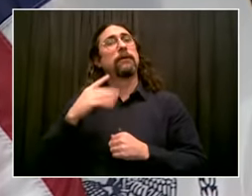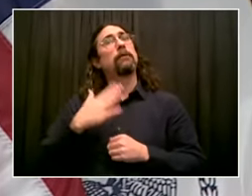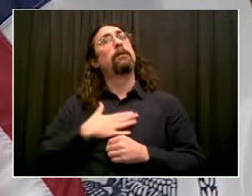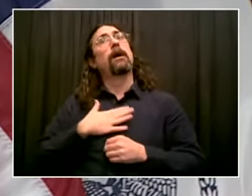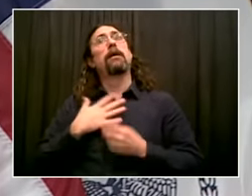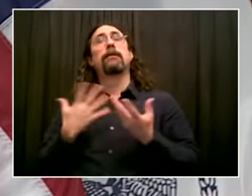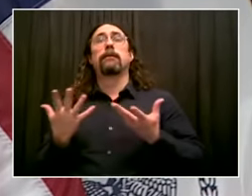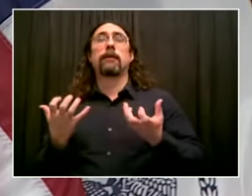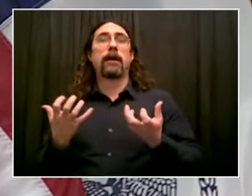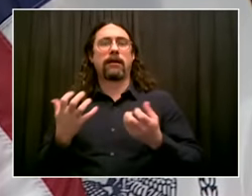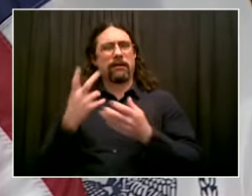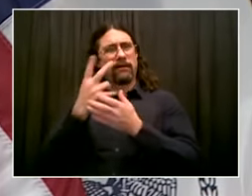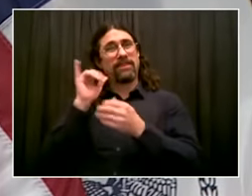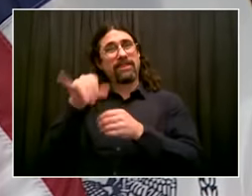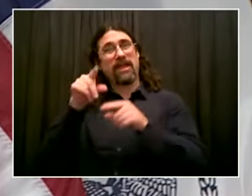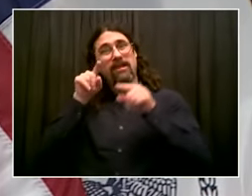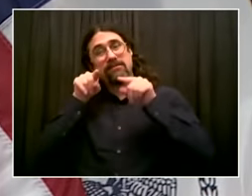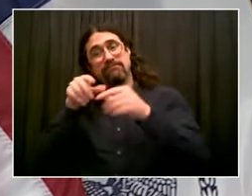process. Go ahead, Gersh.